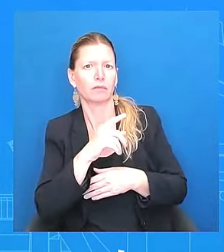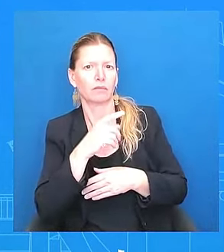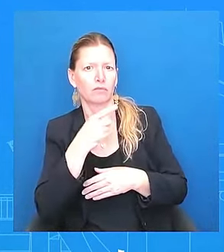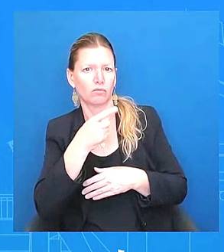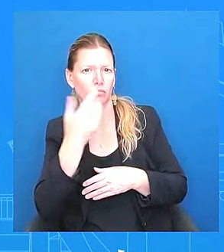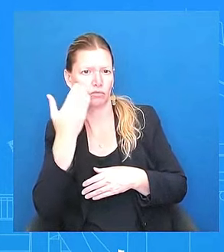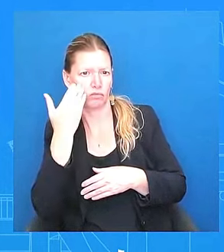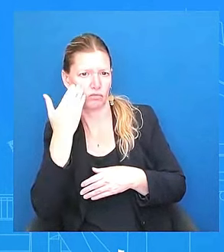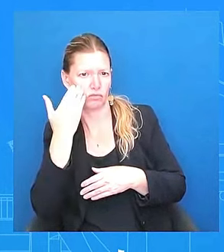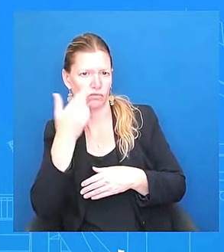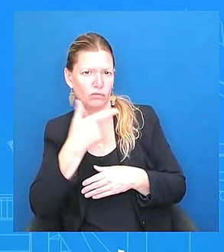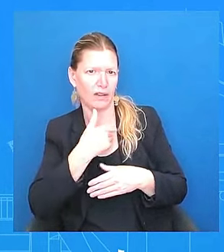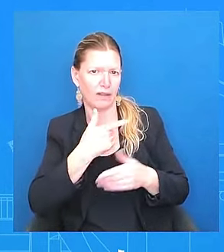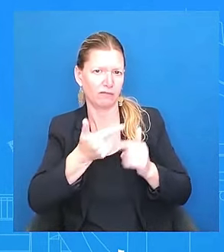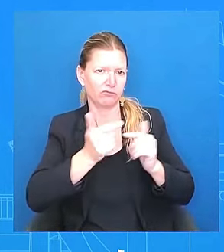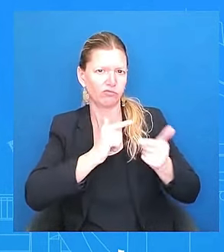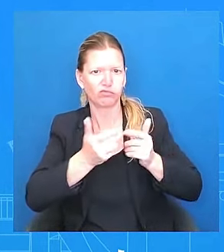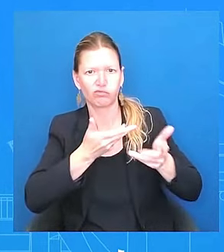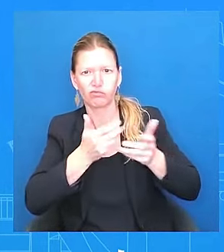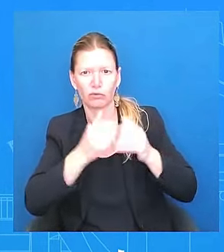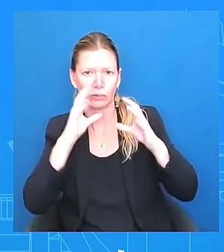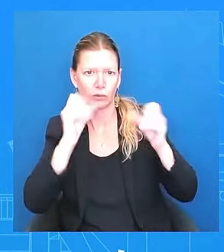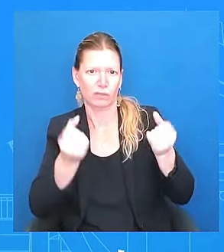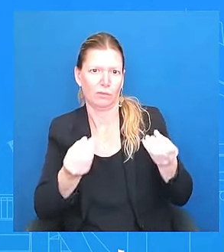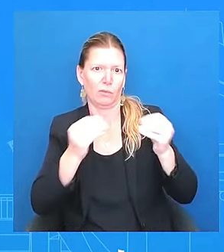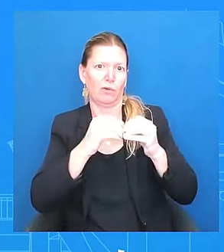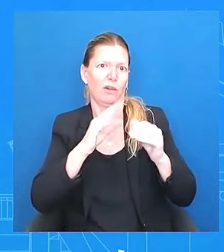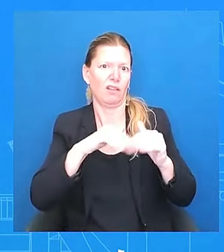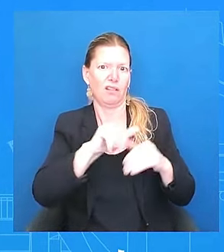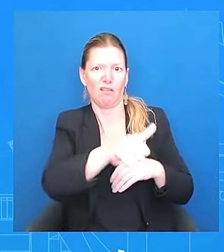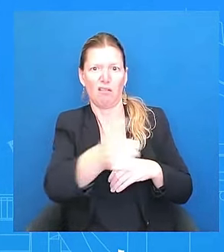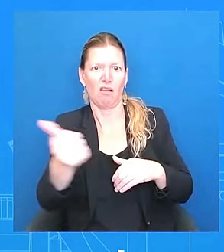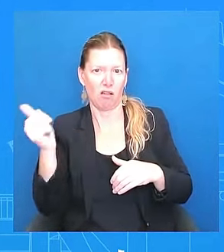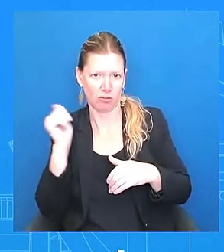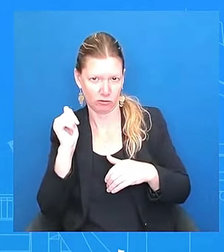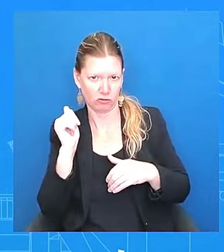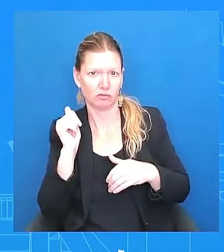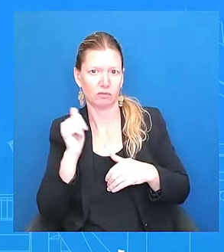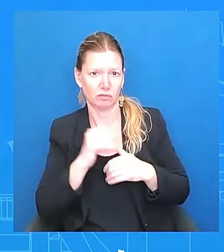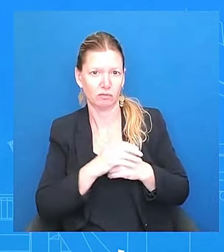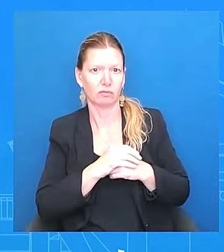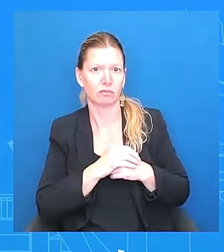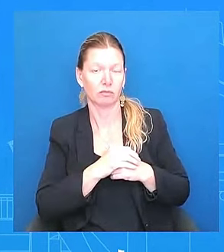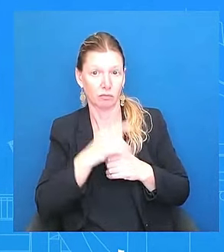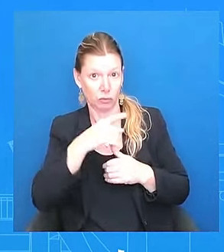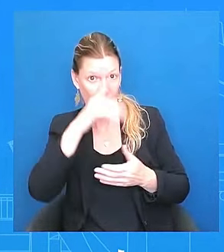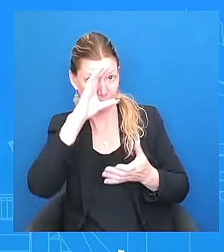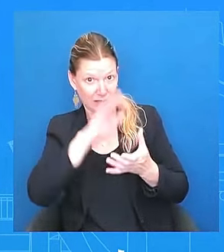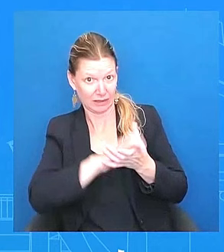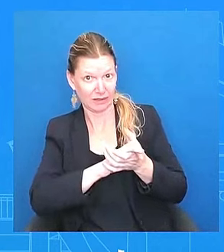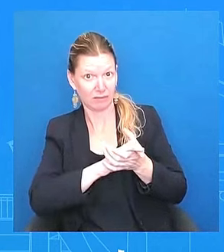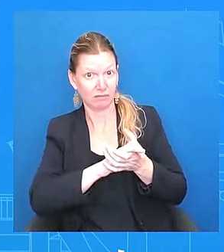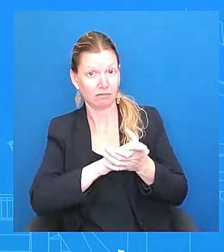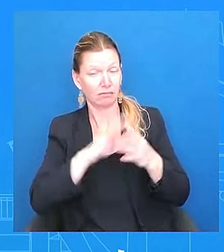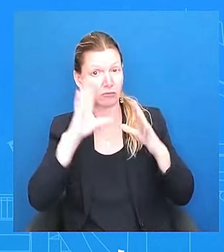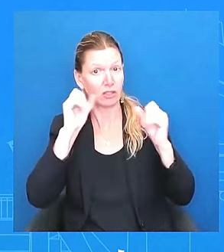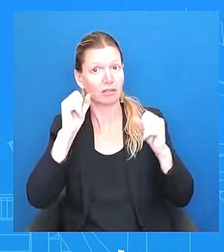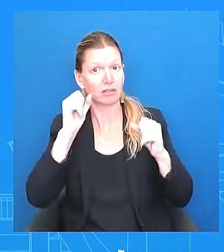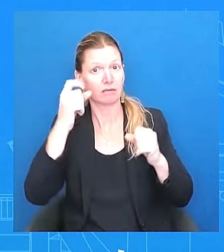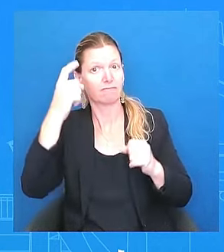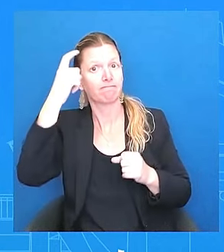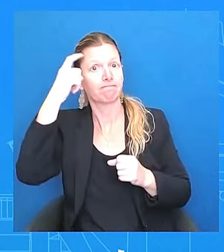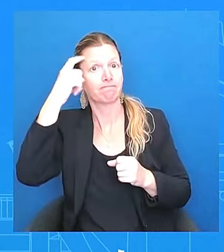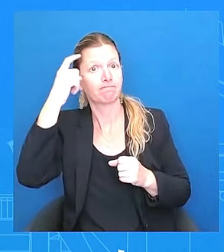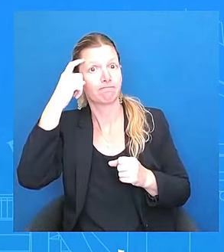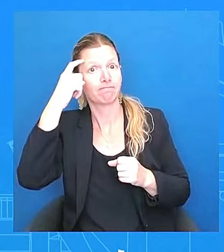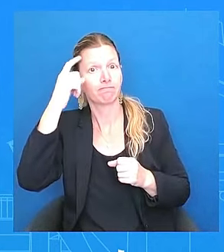know, do you believe that the president is as sharp today as he was when he took this job? Have you seen any slowdowns? What